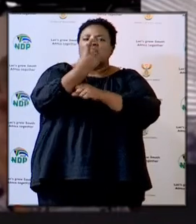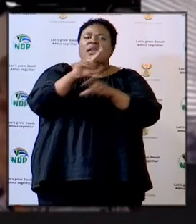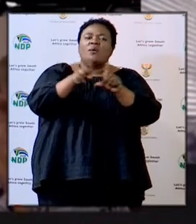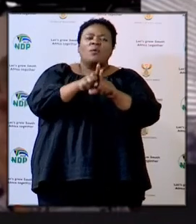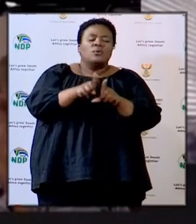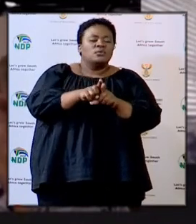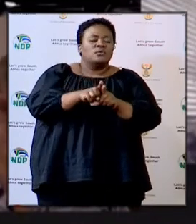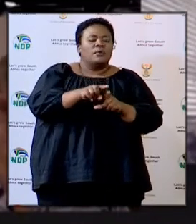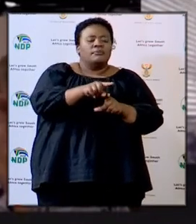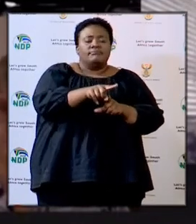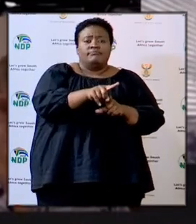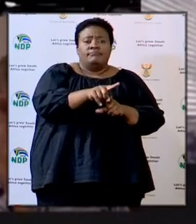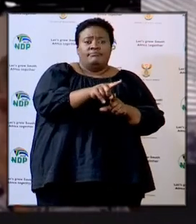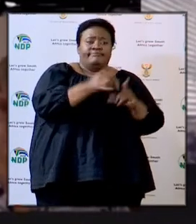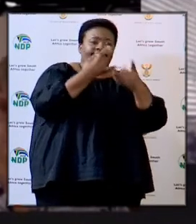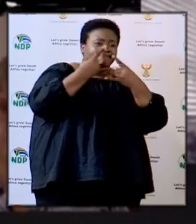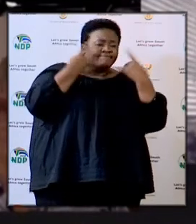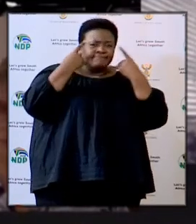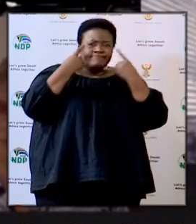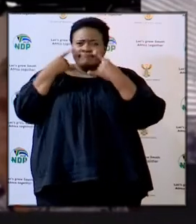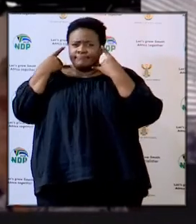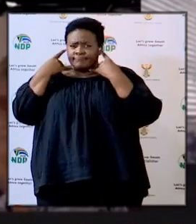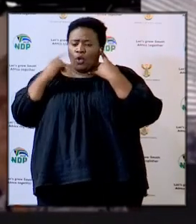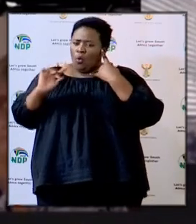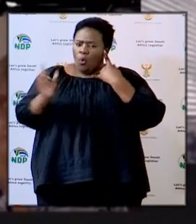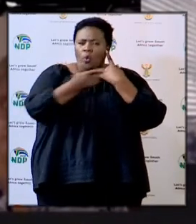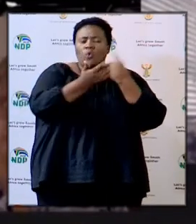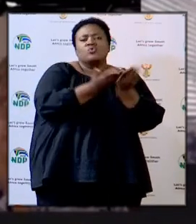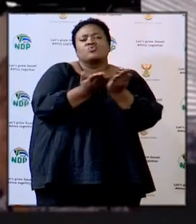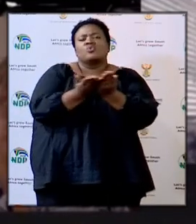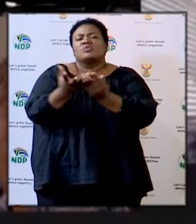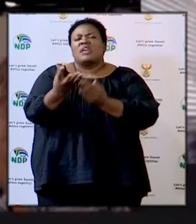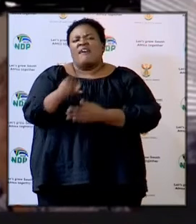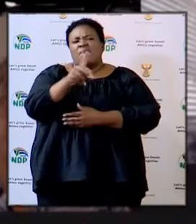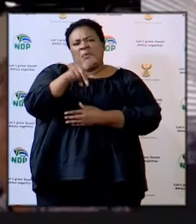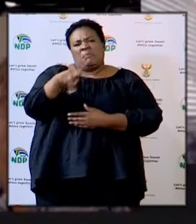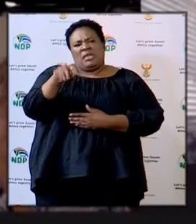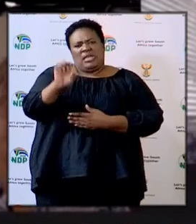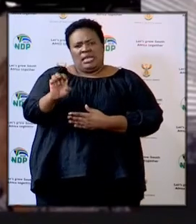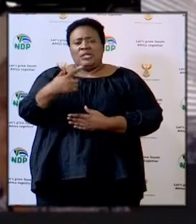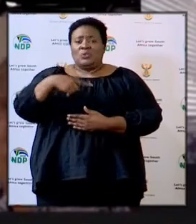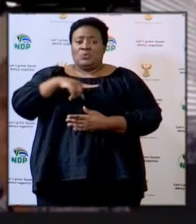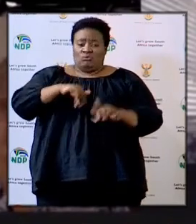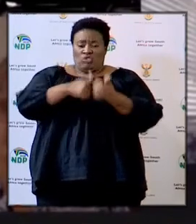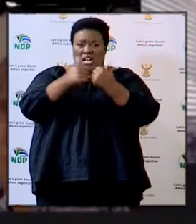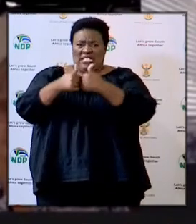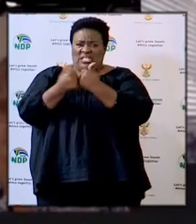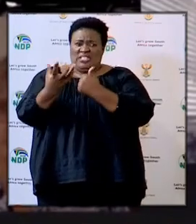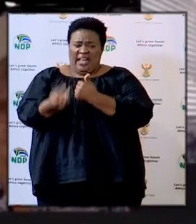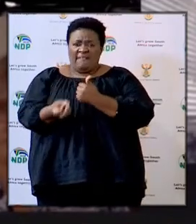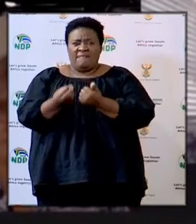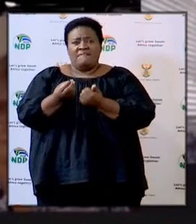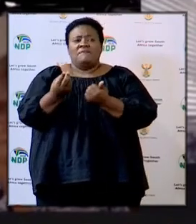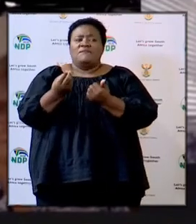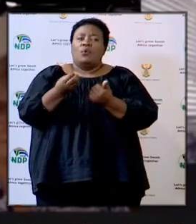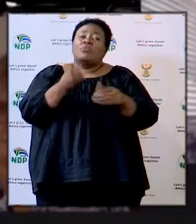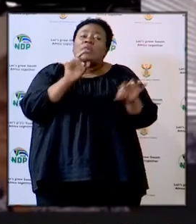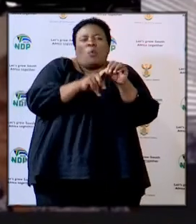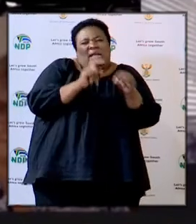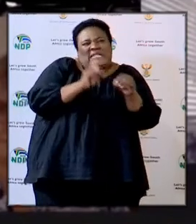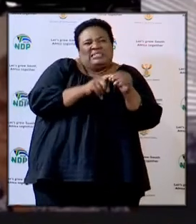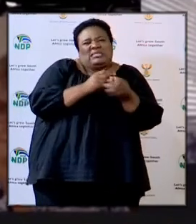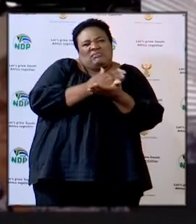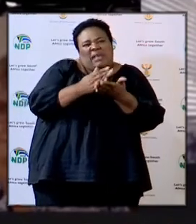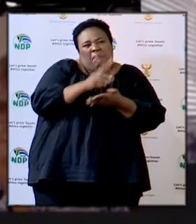of PPEs in all our schools there's no single school that does not have PPEs we are dealing with challenges of the quality of some of the